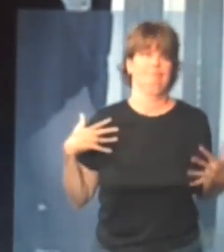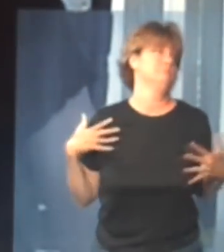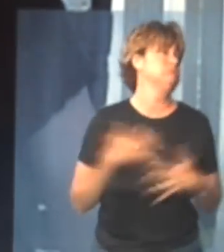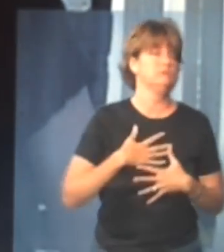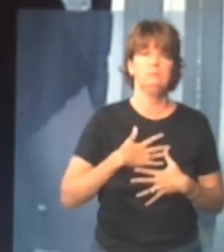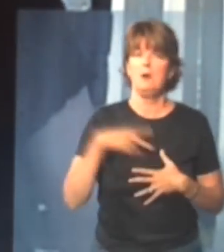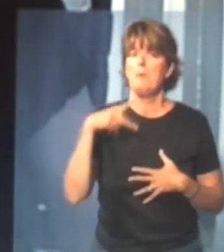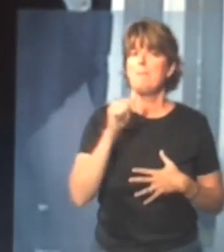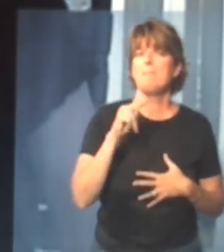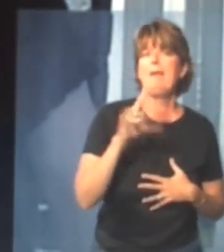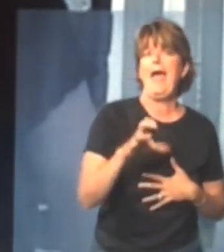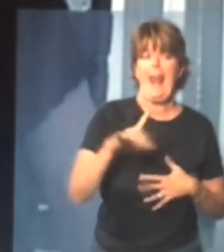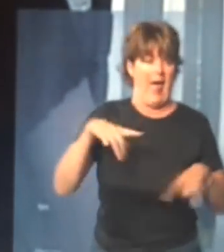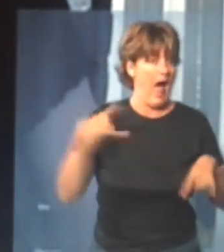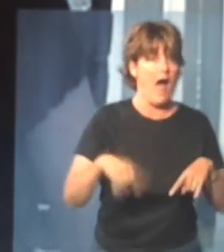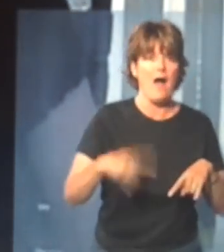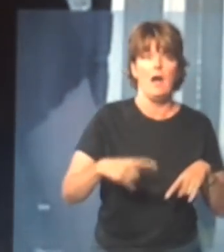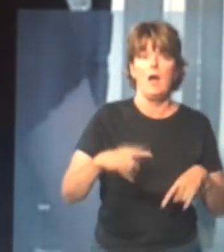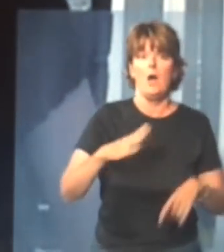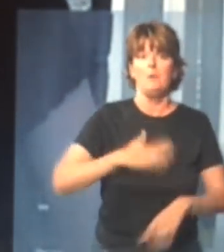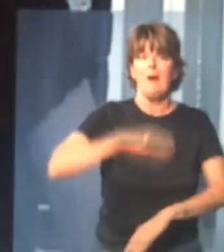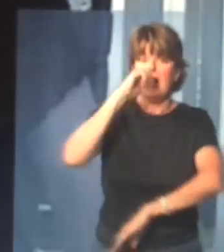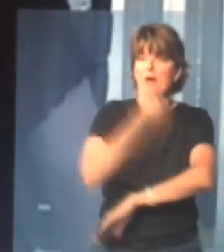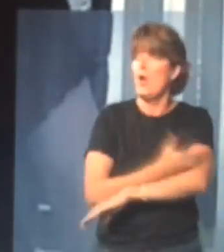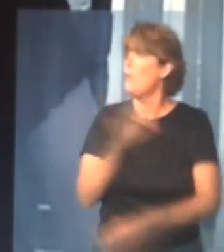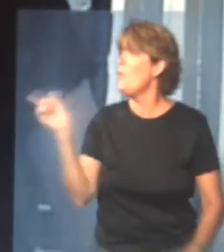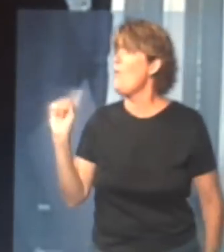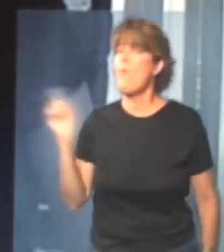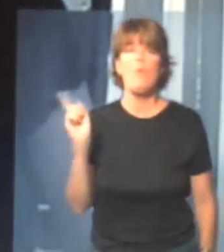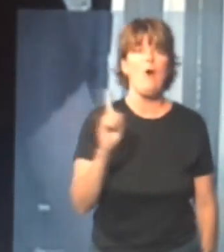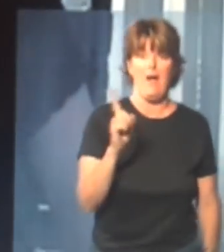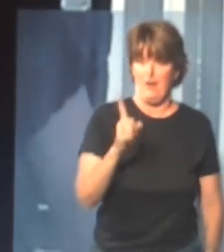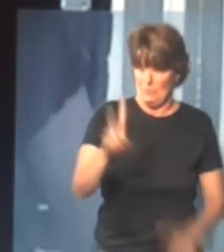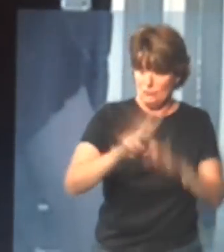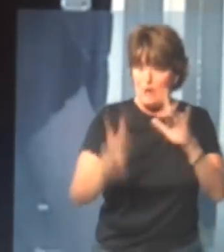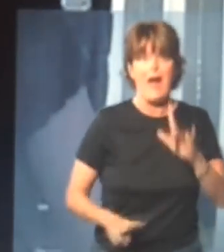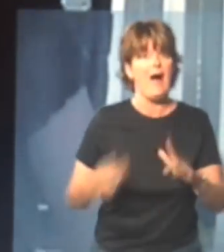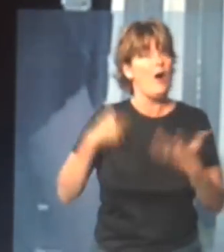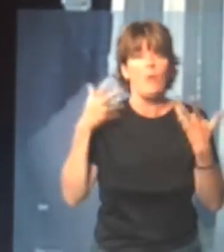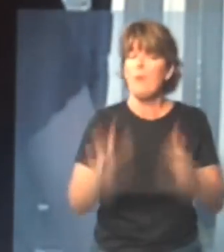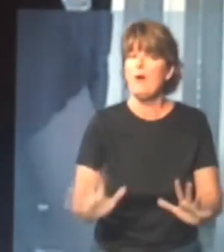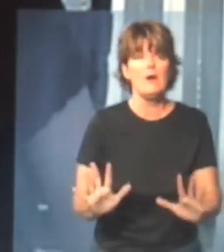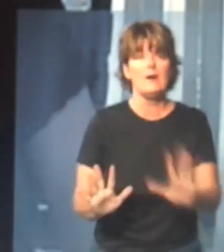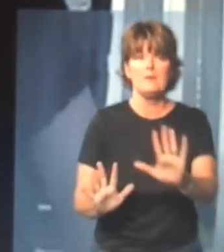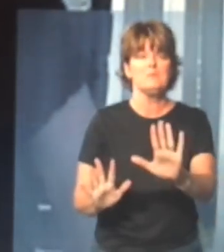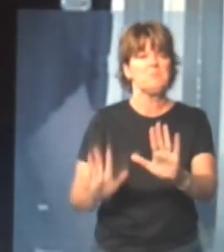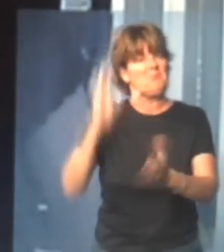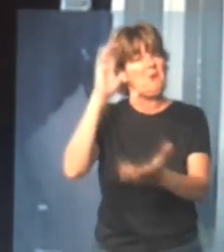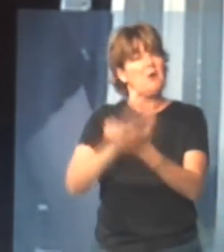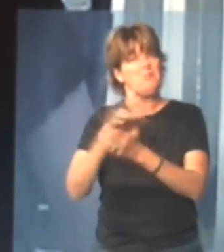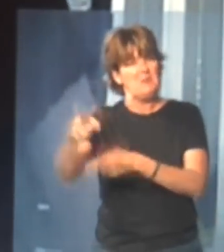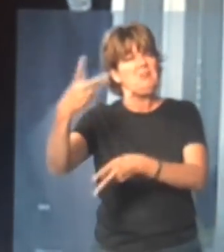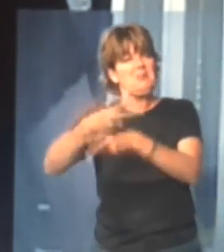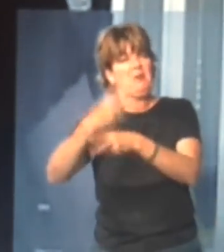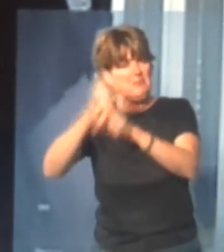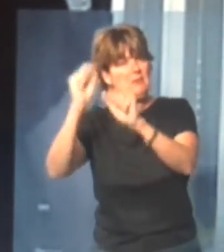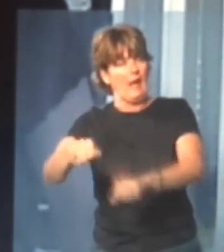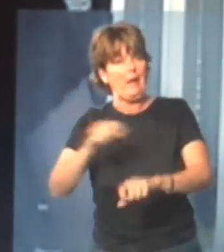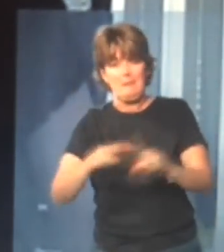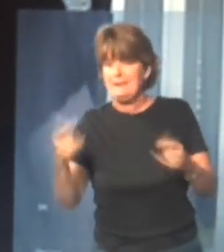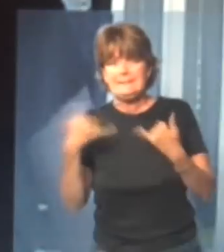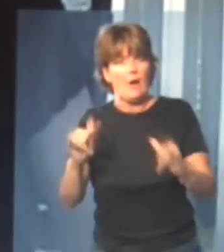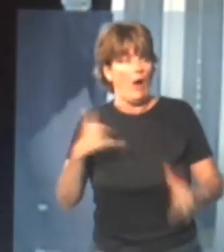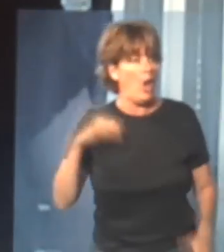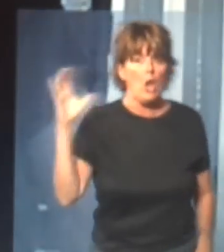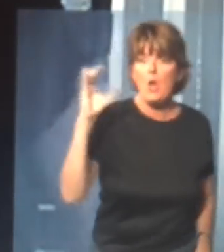I wanted my baby, you know, because I didn't want to lose her, and, you not that my husband would have took care of her,